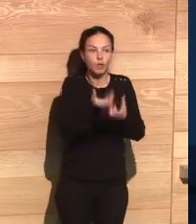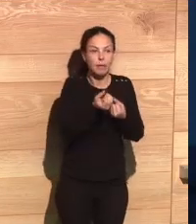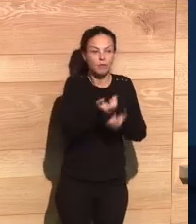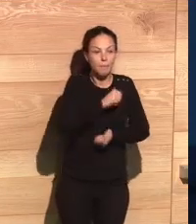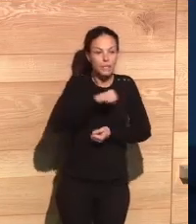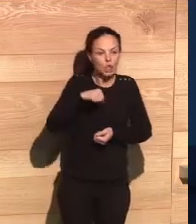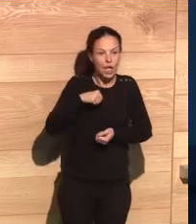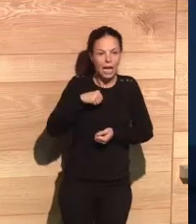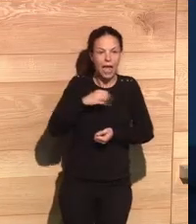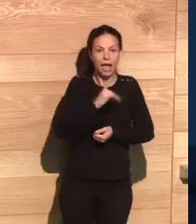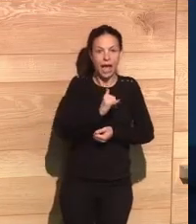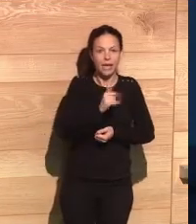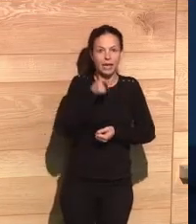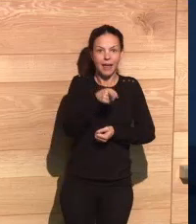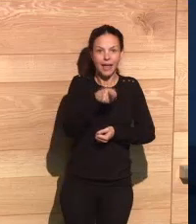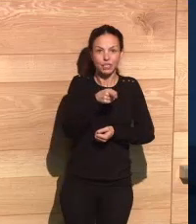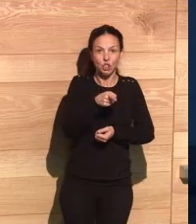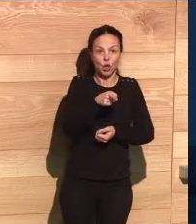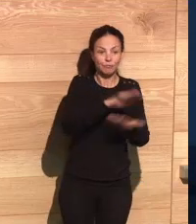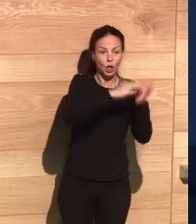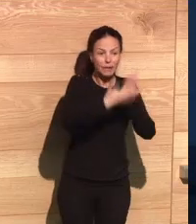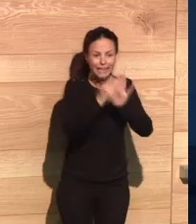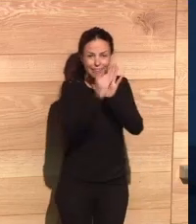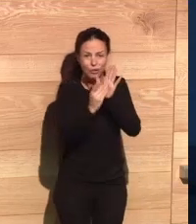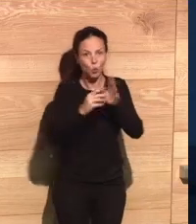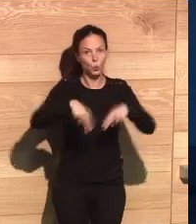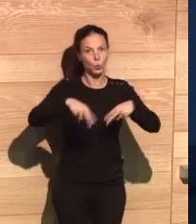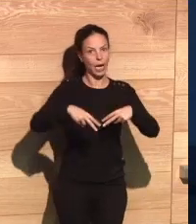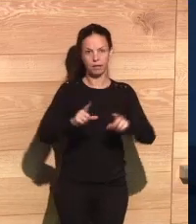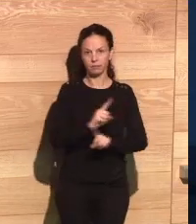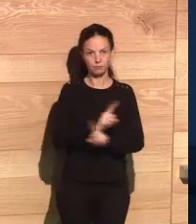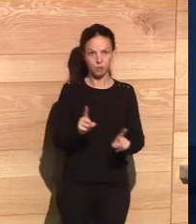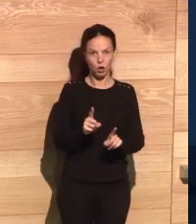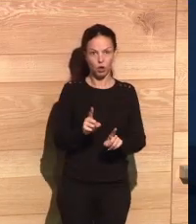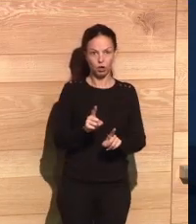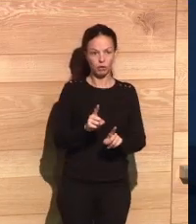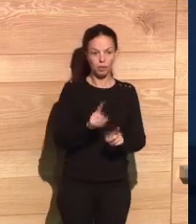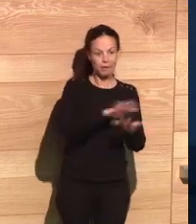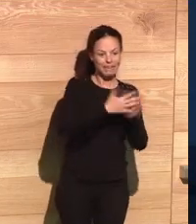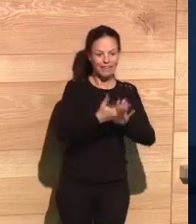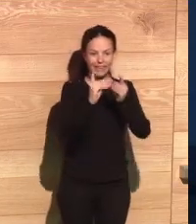First of all, because there is very sensitive information that should never be